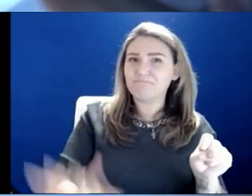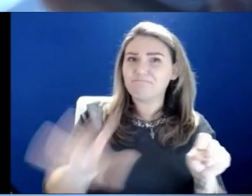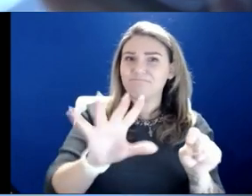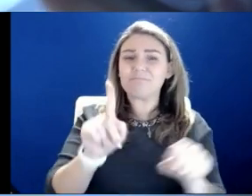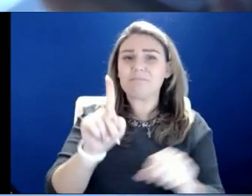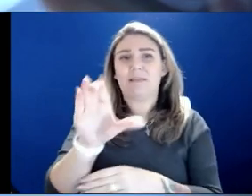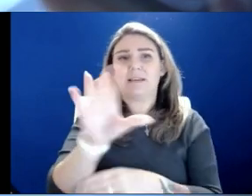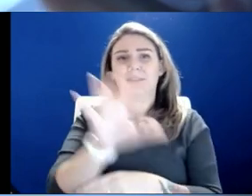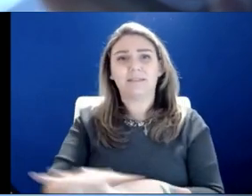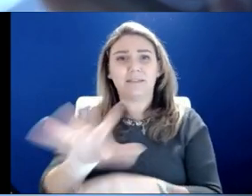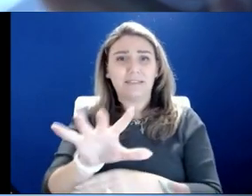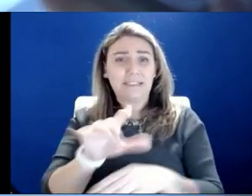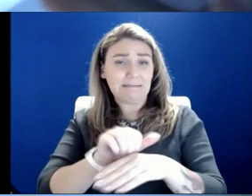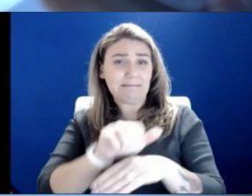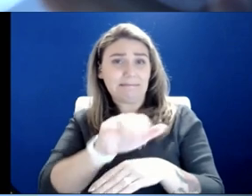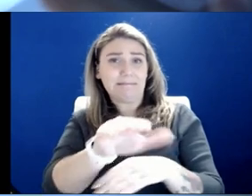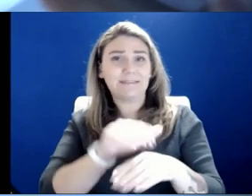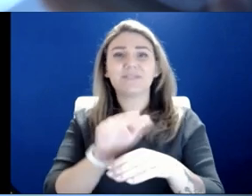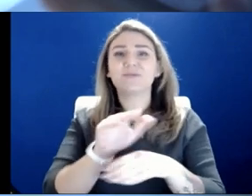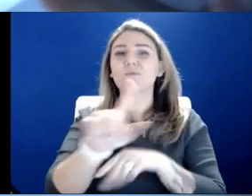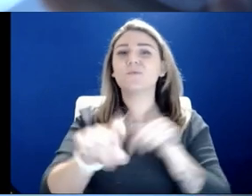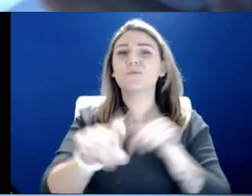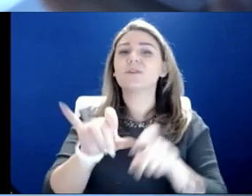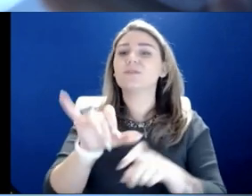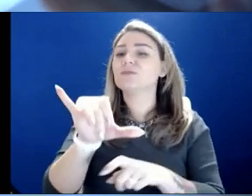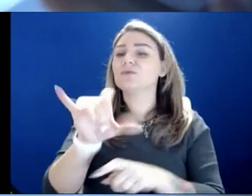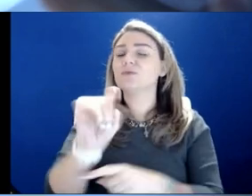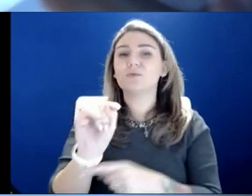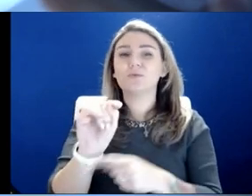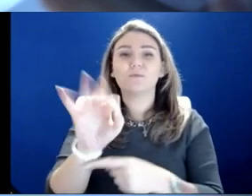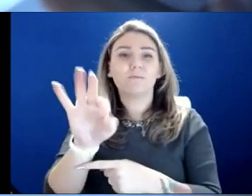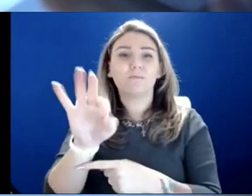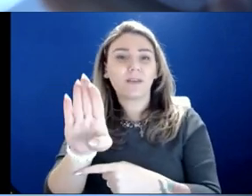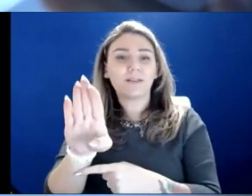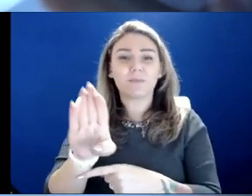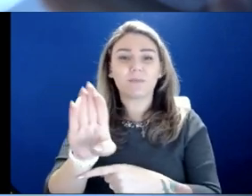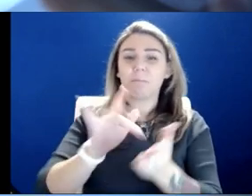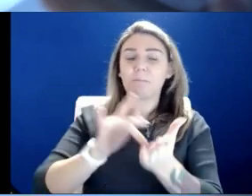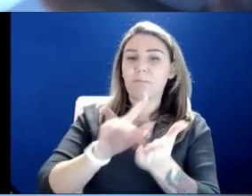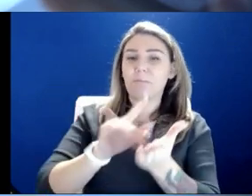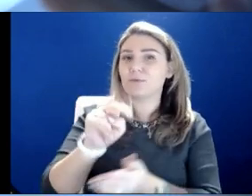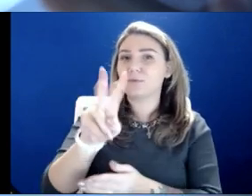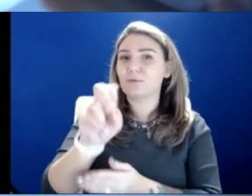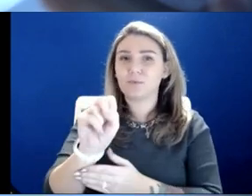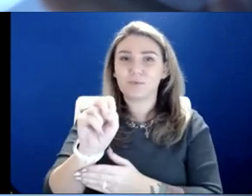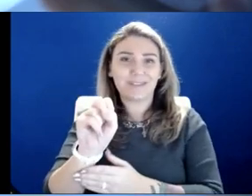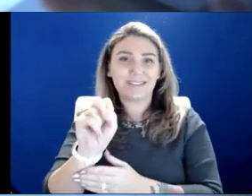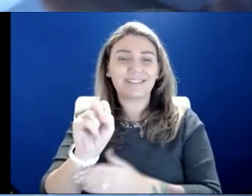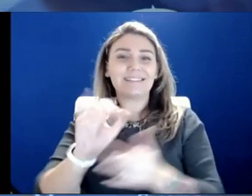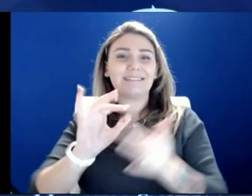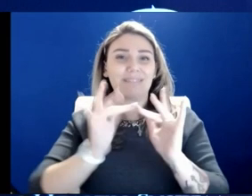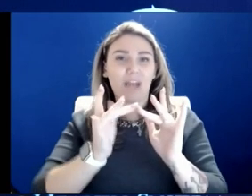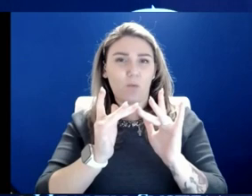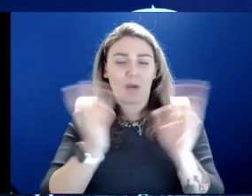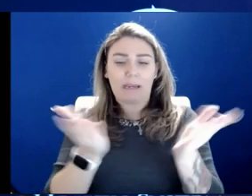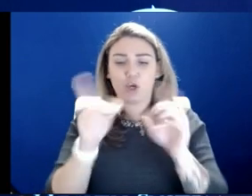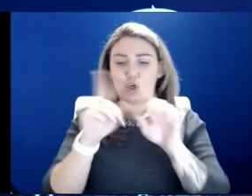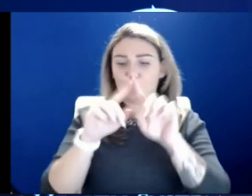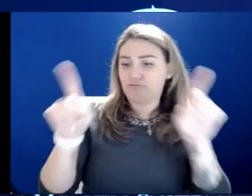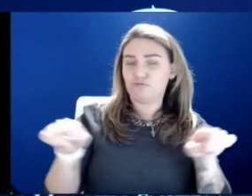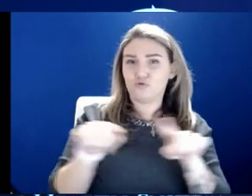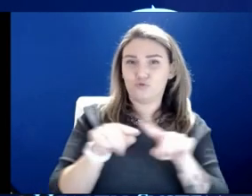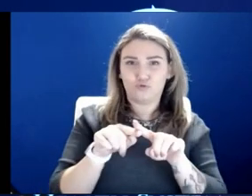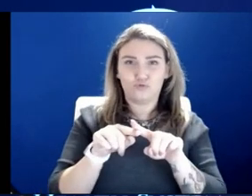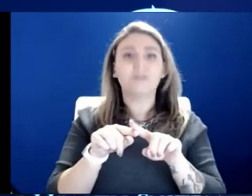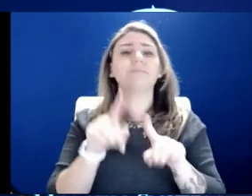Facebook, and the Medical News Network. You find links to those right here on your screen. We're also going to check in with Dr. Dana Hawkinson, our